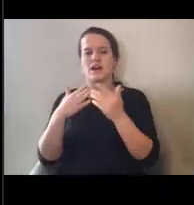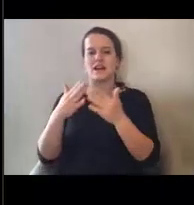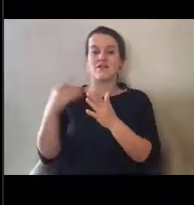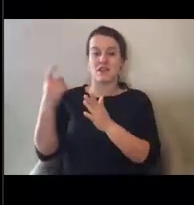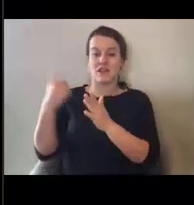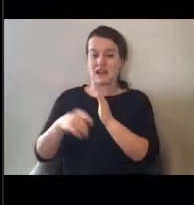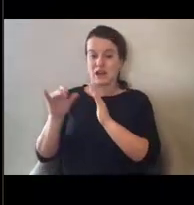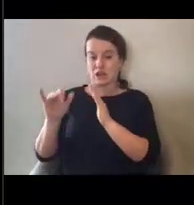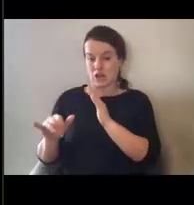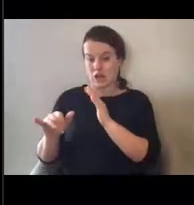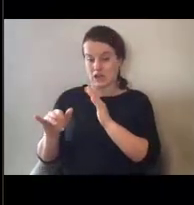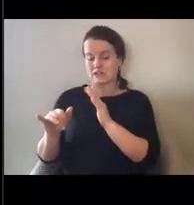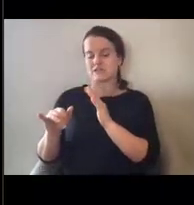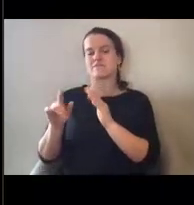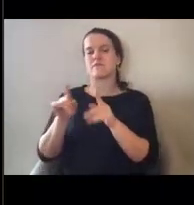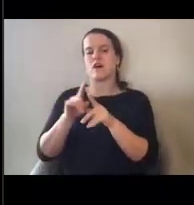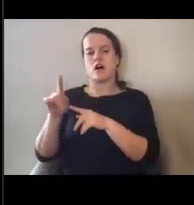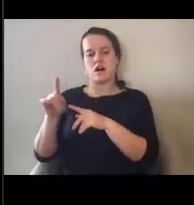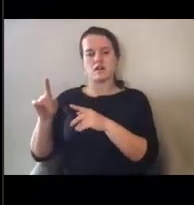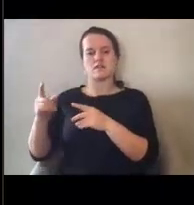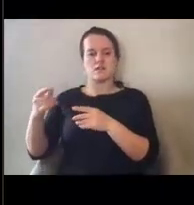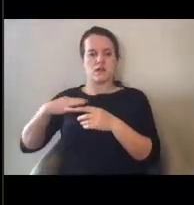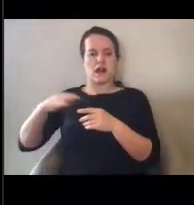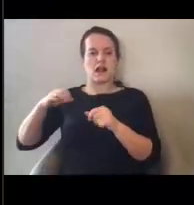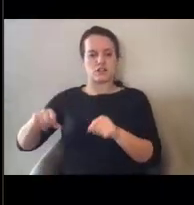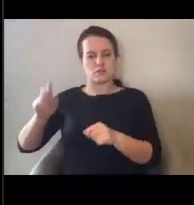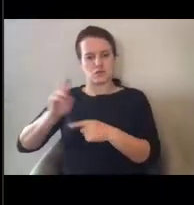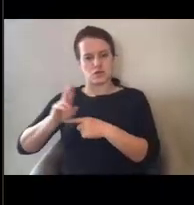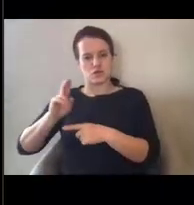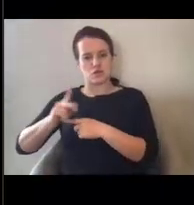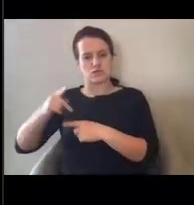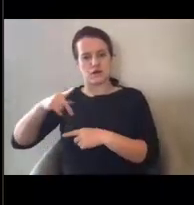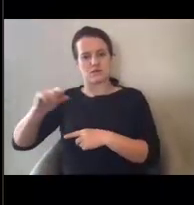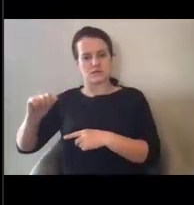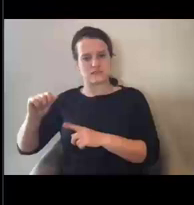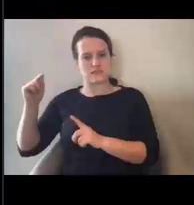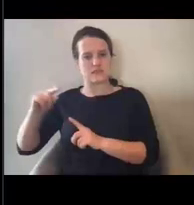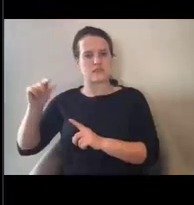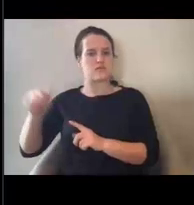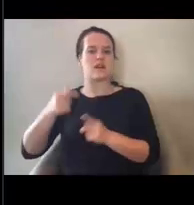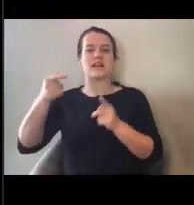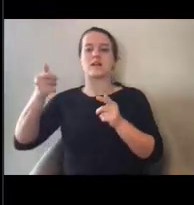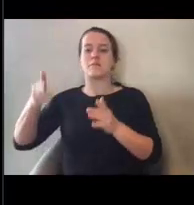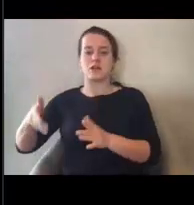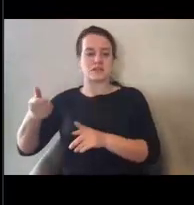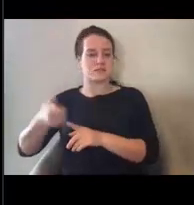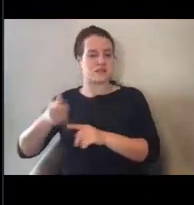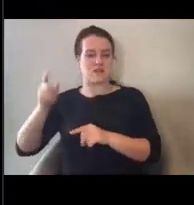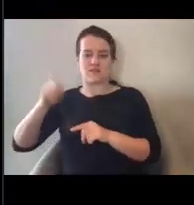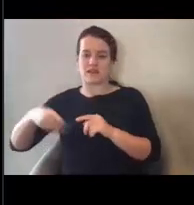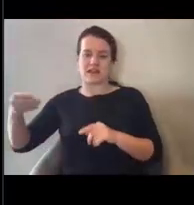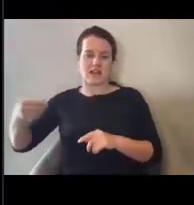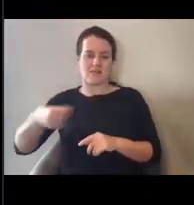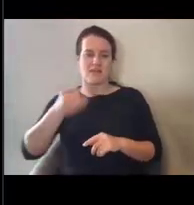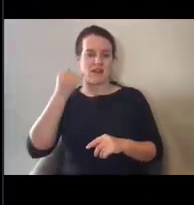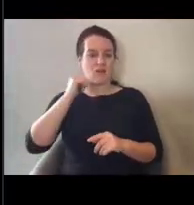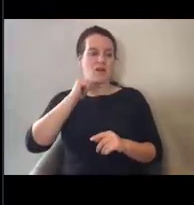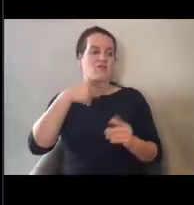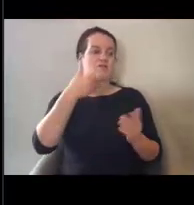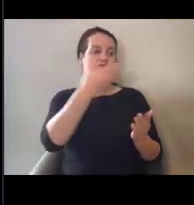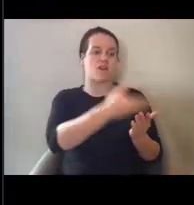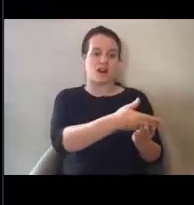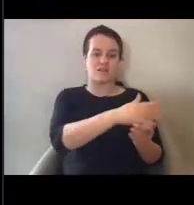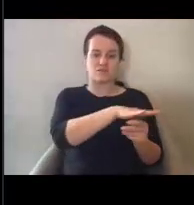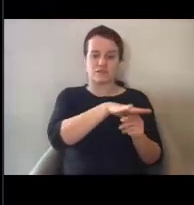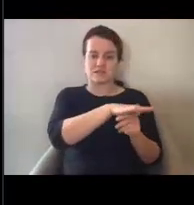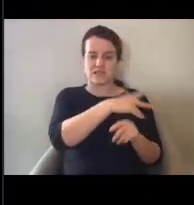transportation would be eligible under public assistance for any individual that would not otherwise be able to get to a vaccination site